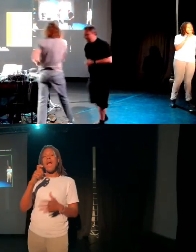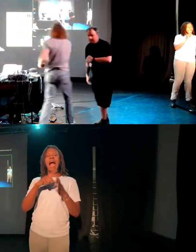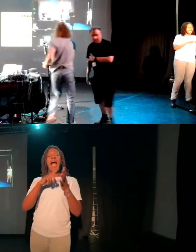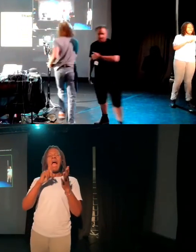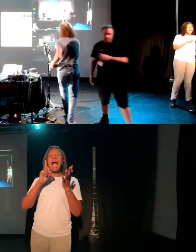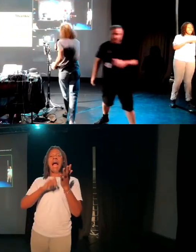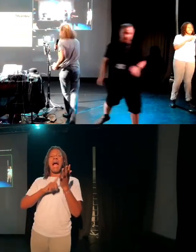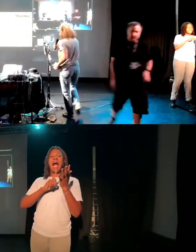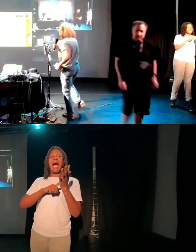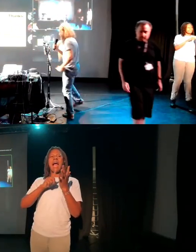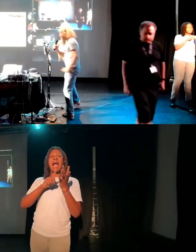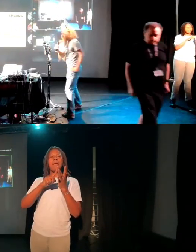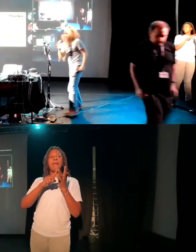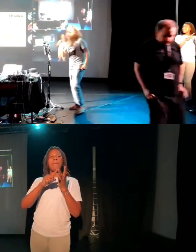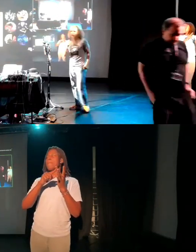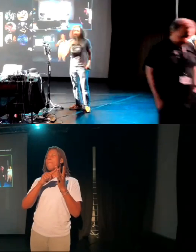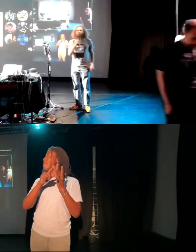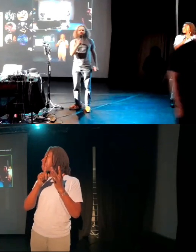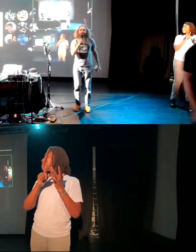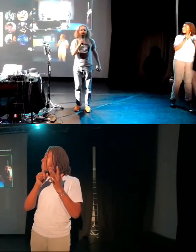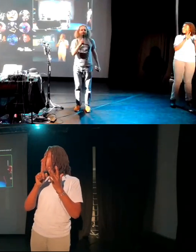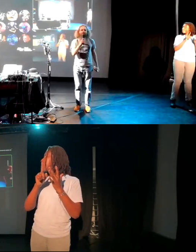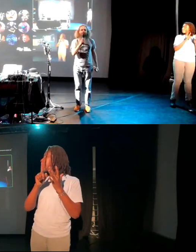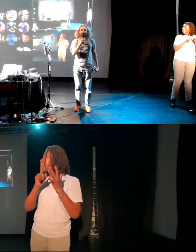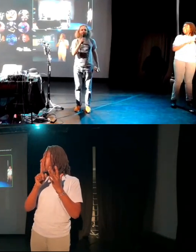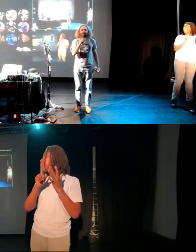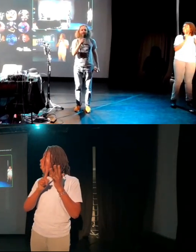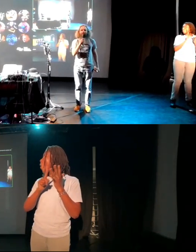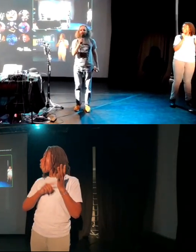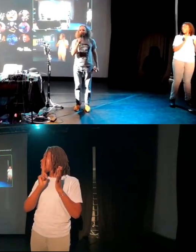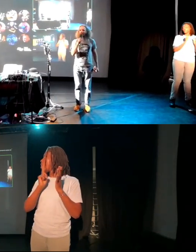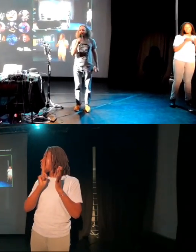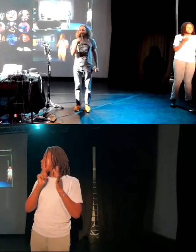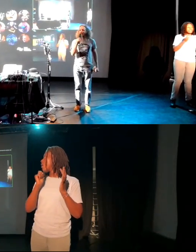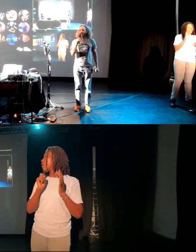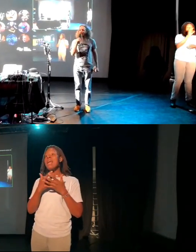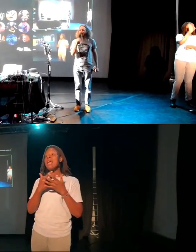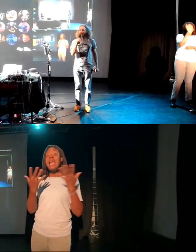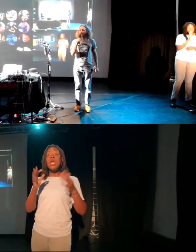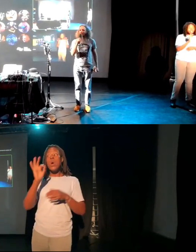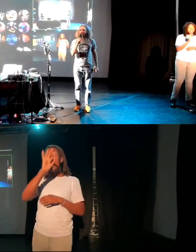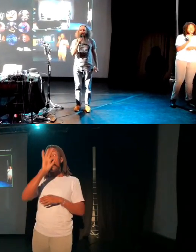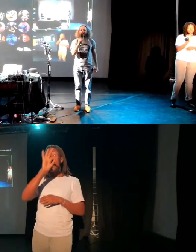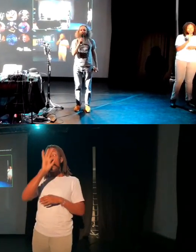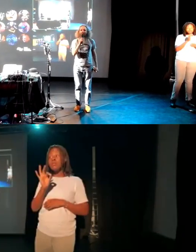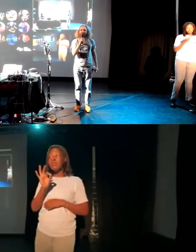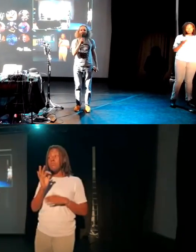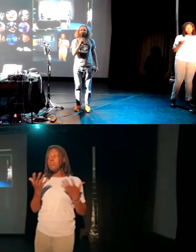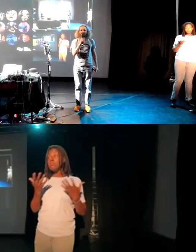Thank Thanks, Lee. Are there any questions in the room?